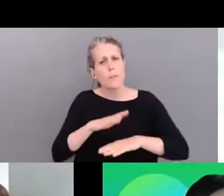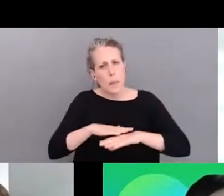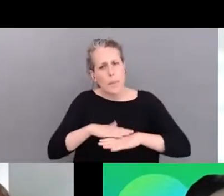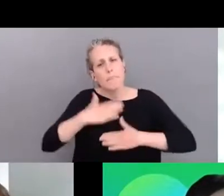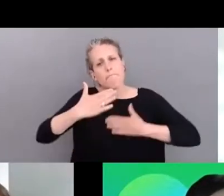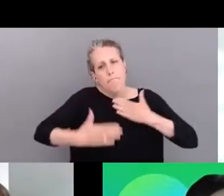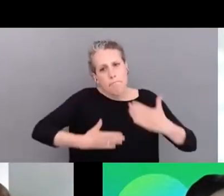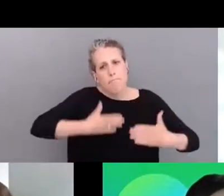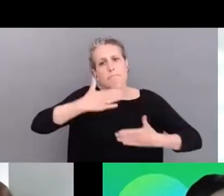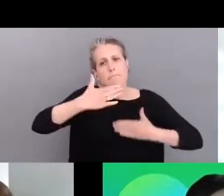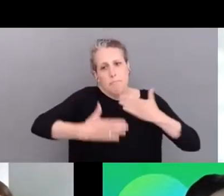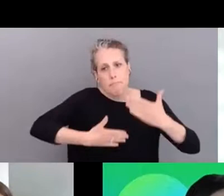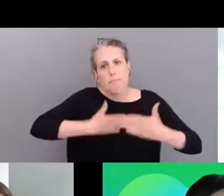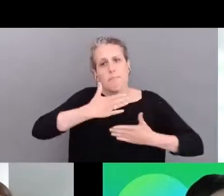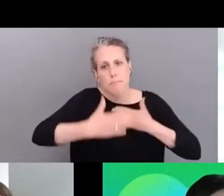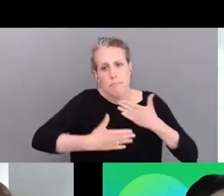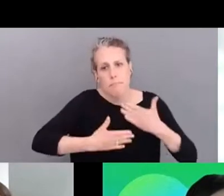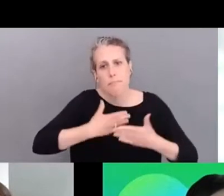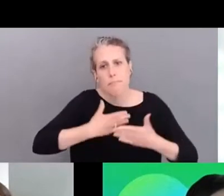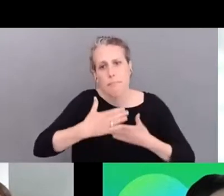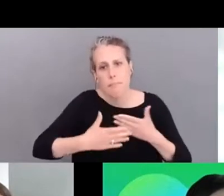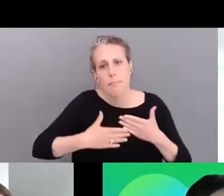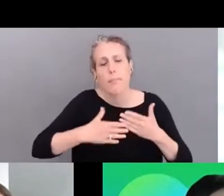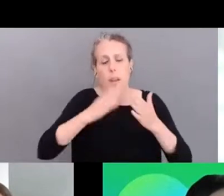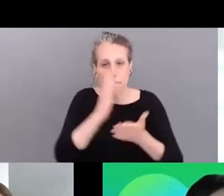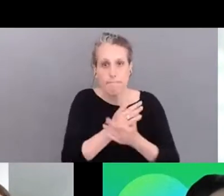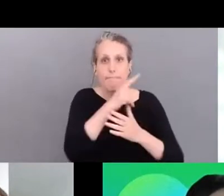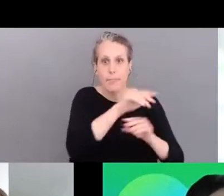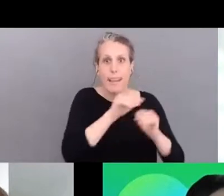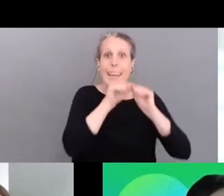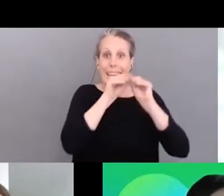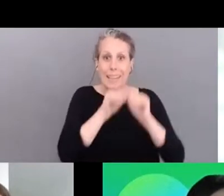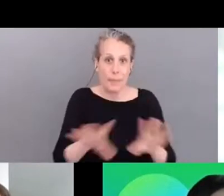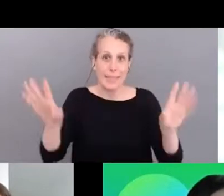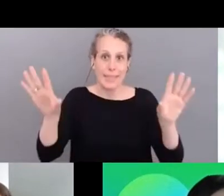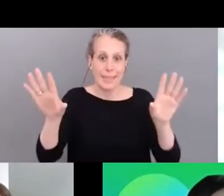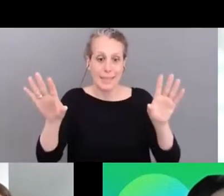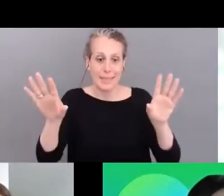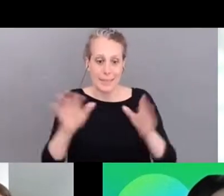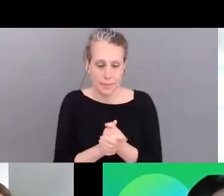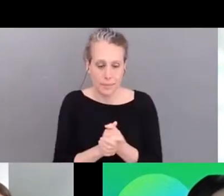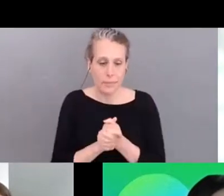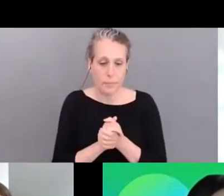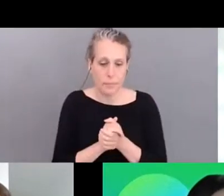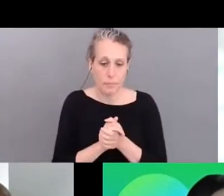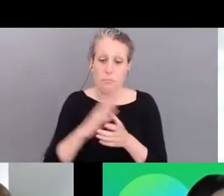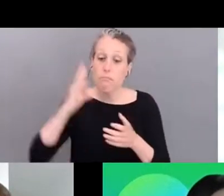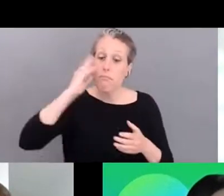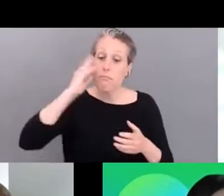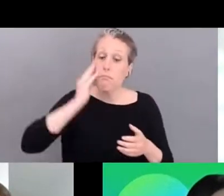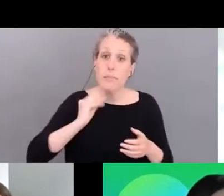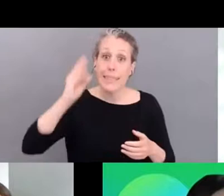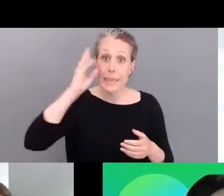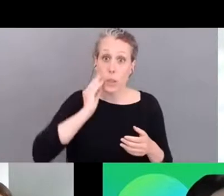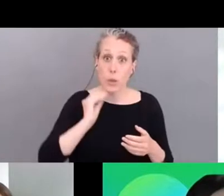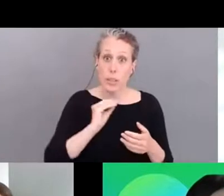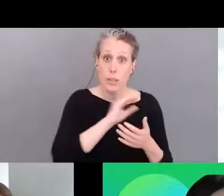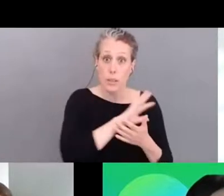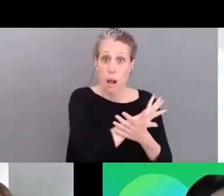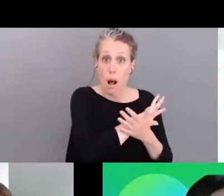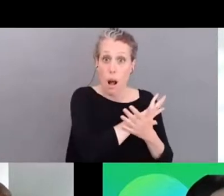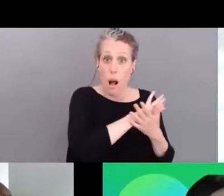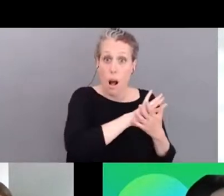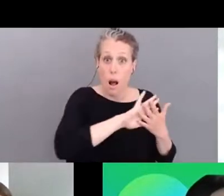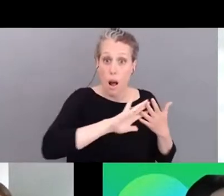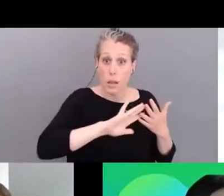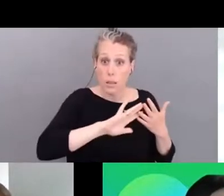of uh ever of implementation and all those experiences we're gonna include in um we're going to